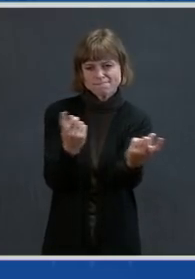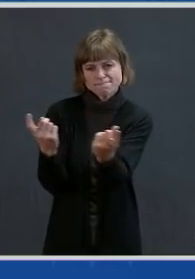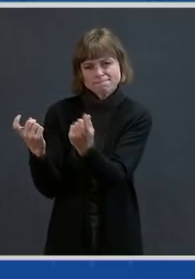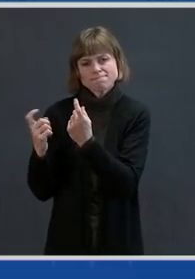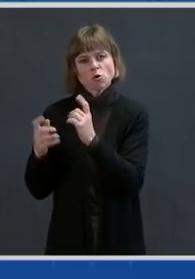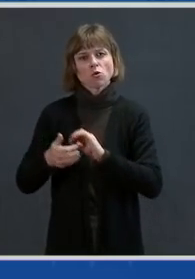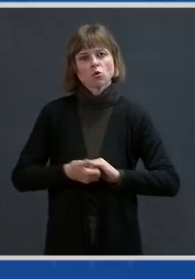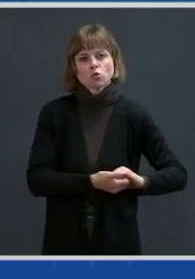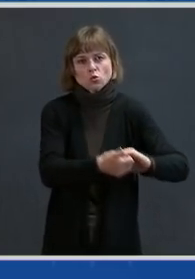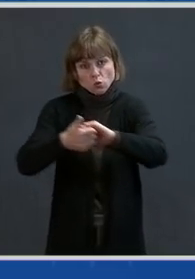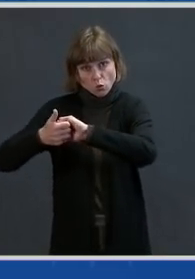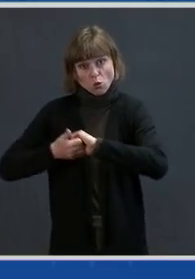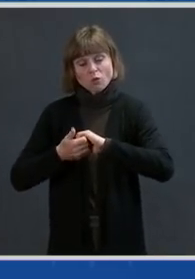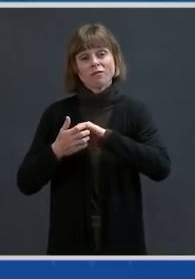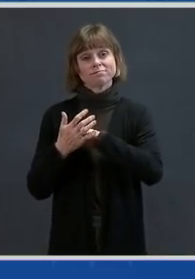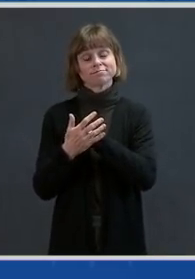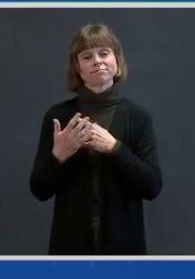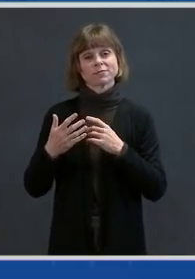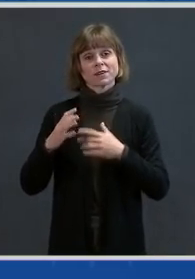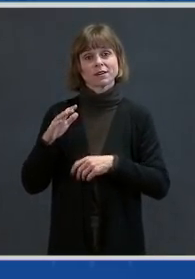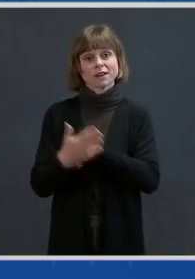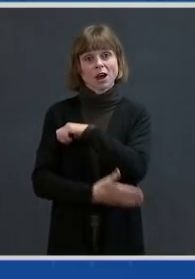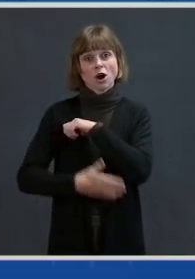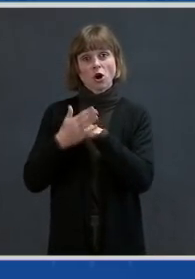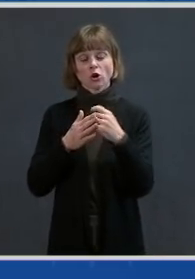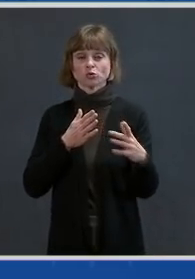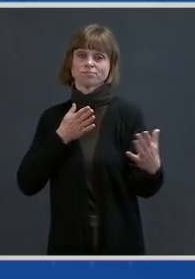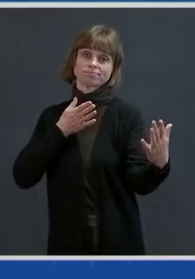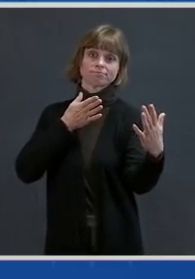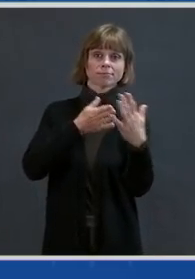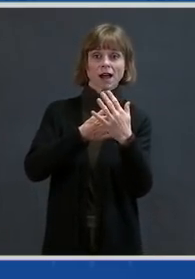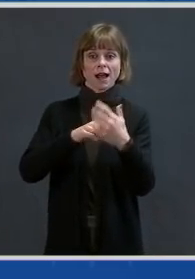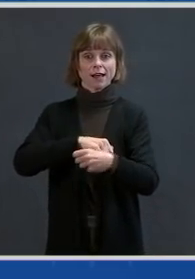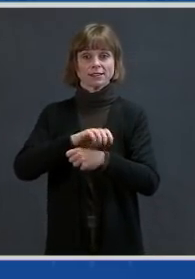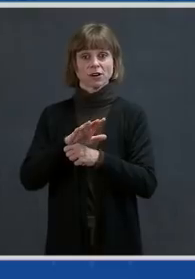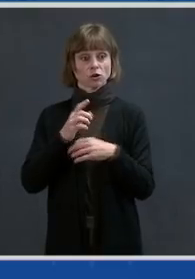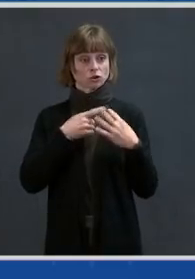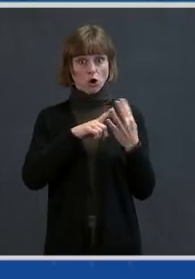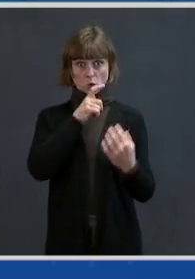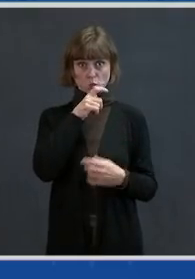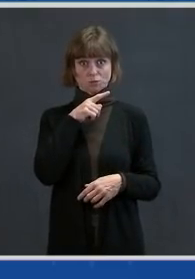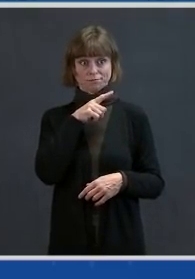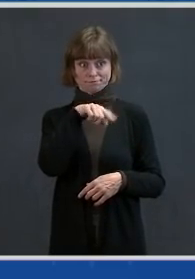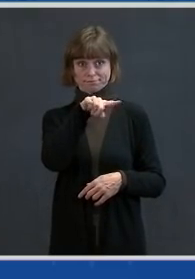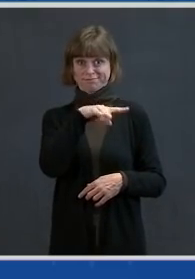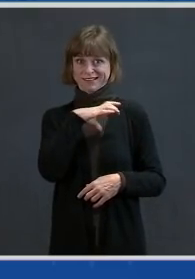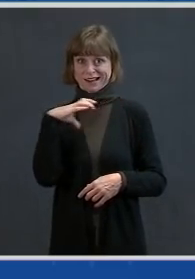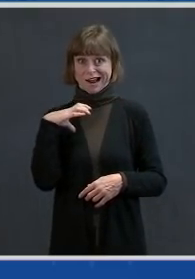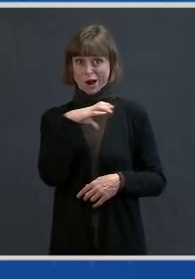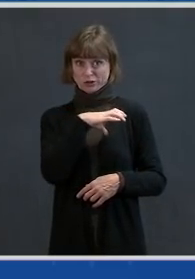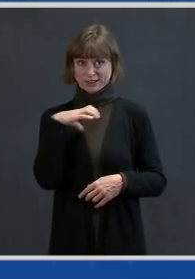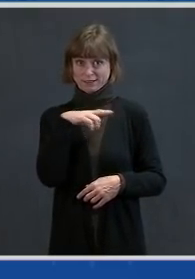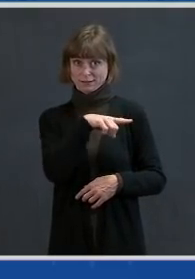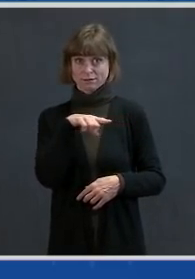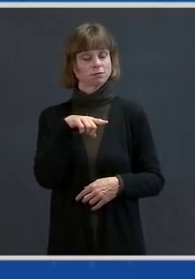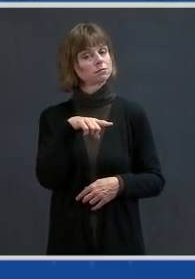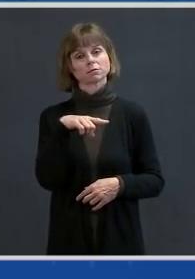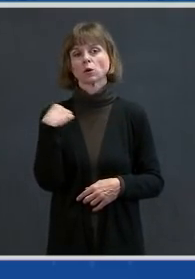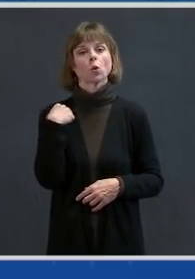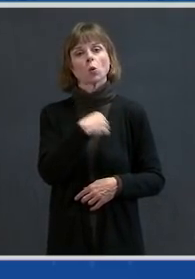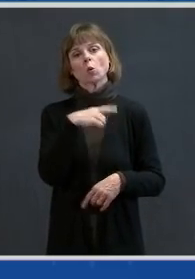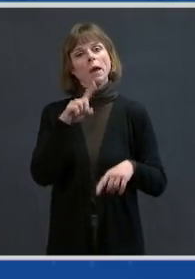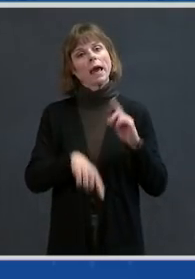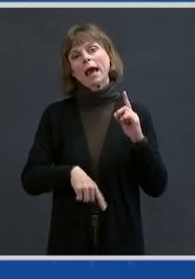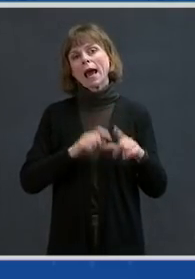This begins with Congress. We cannot defeat this virus as rapidly as we need to without action from Congress.